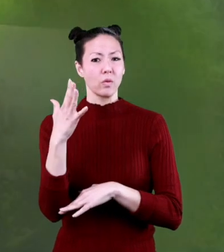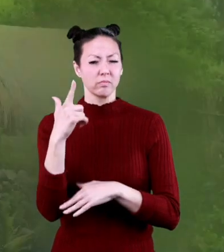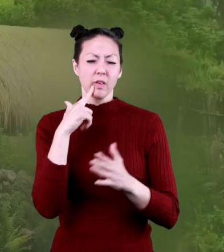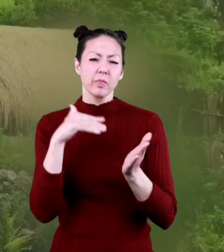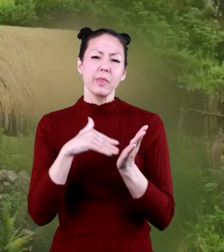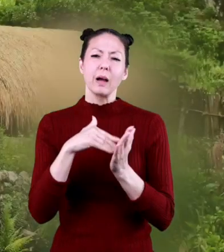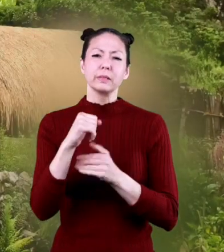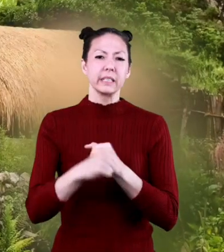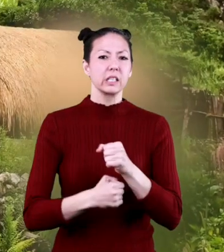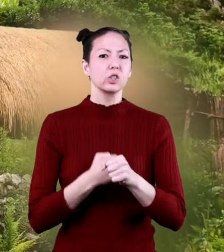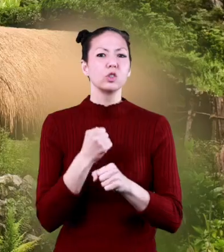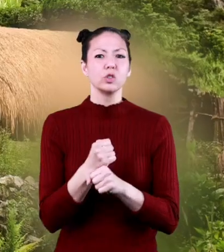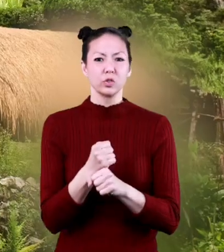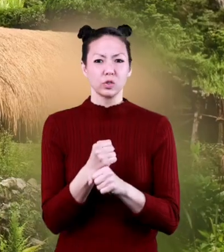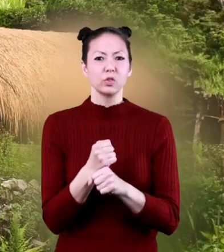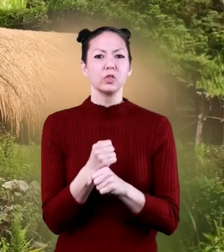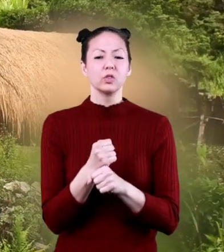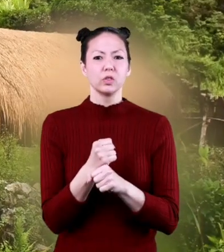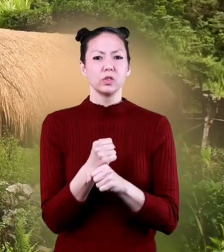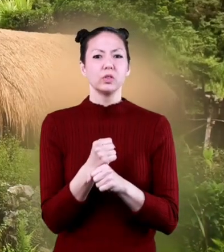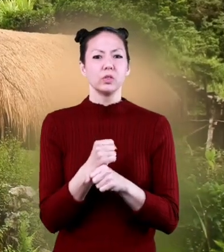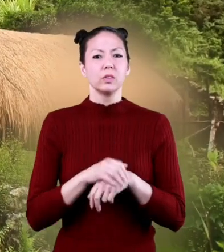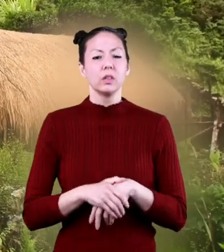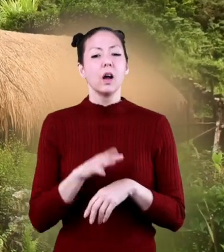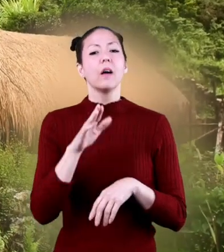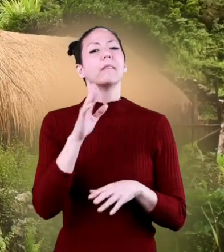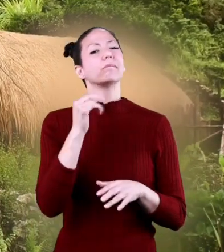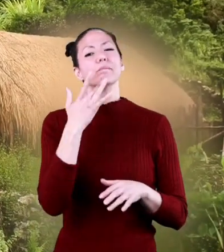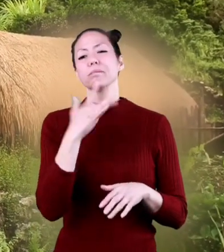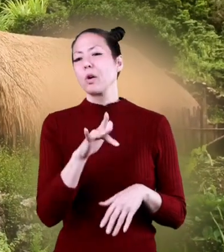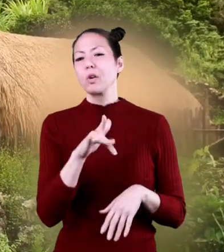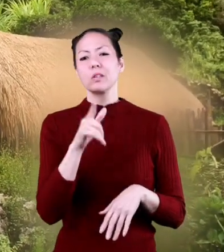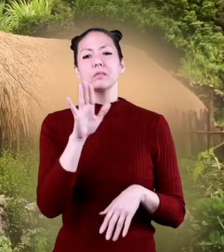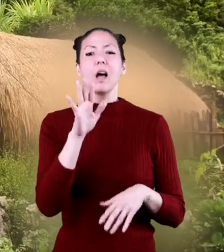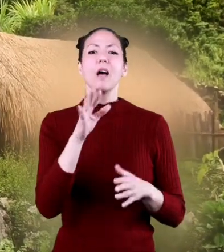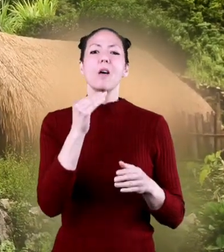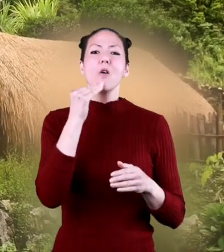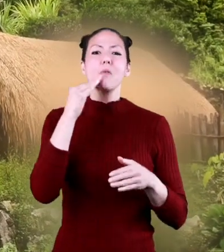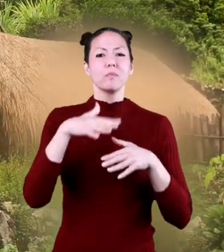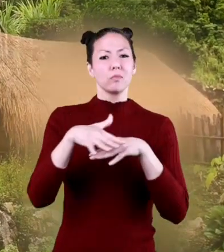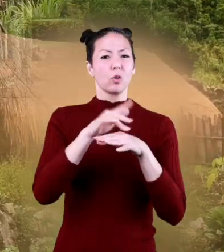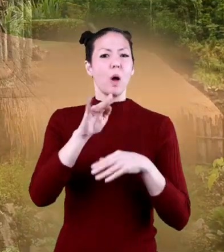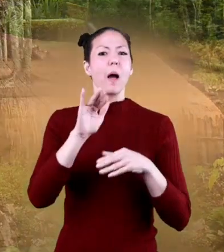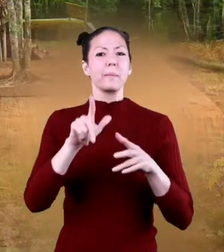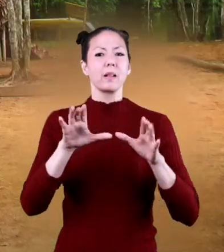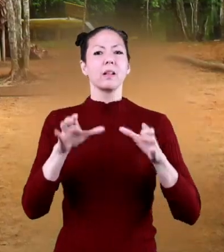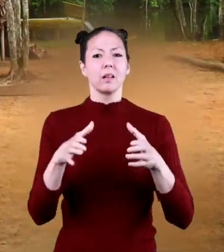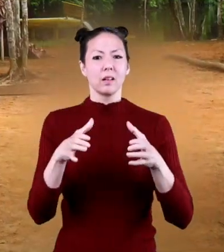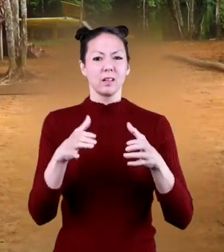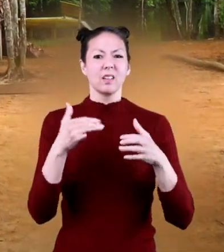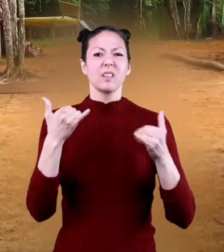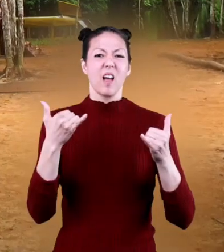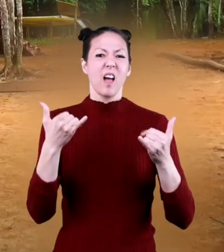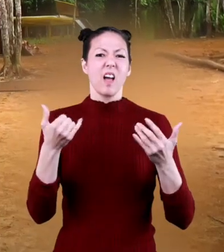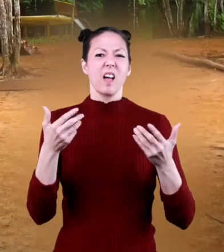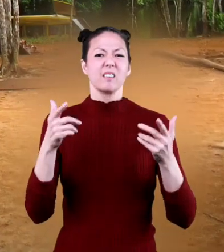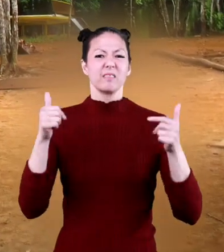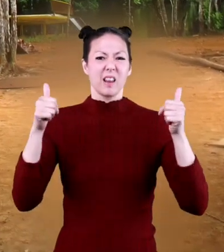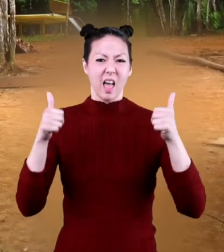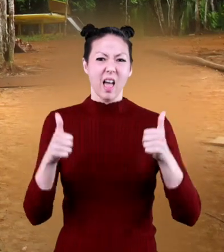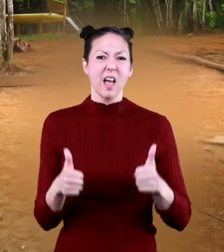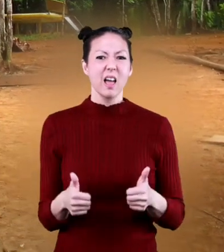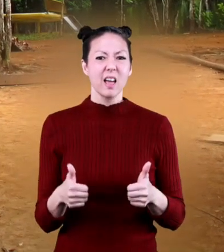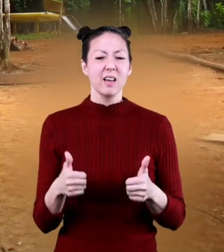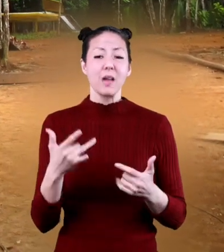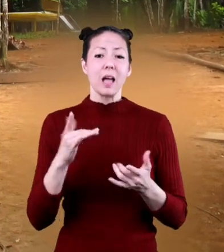rainforests for thousands of years. Unfortunately, these indigenous groups are on